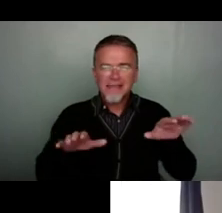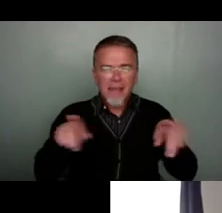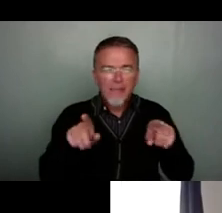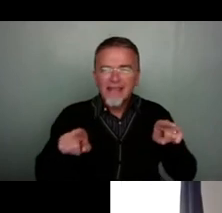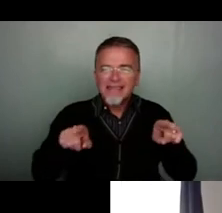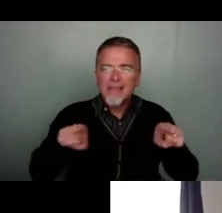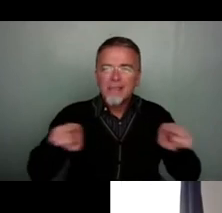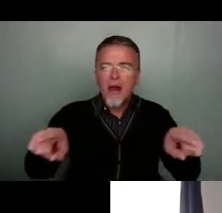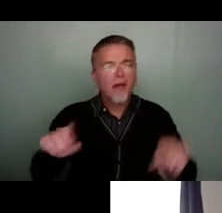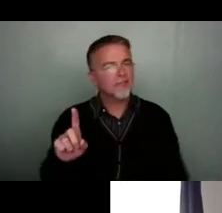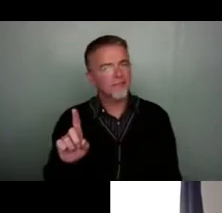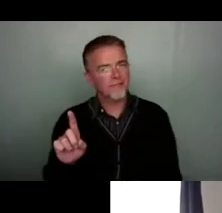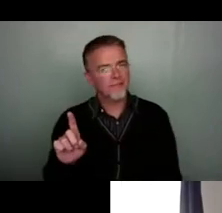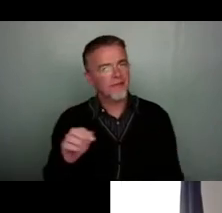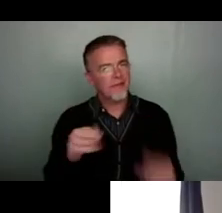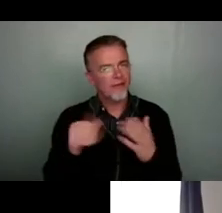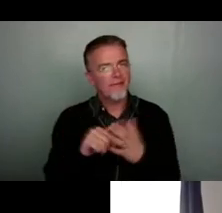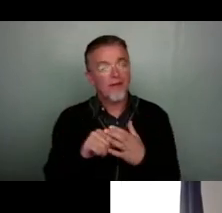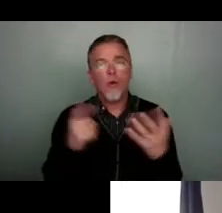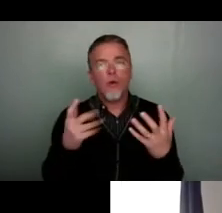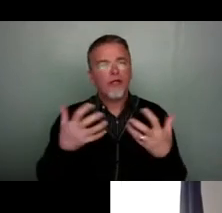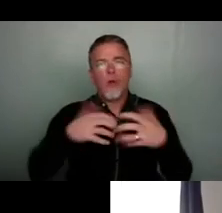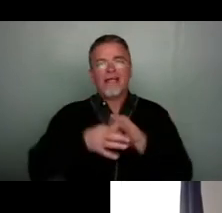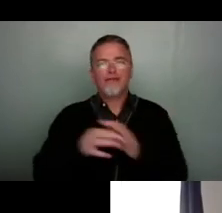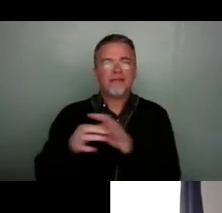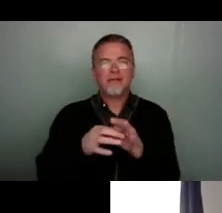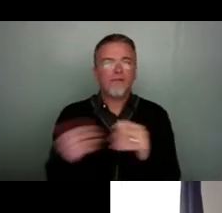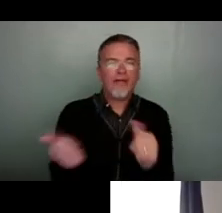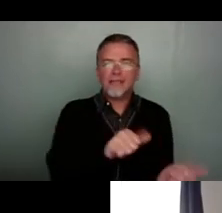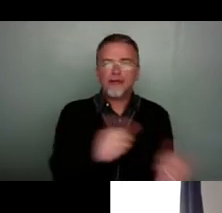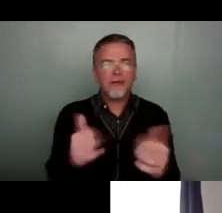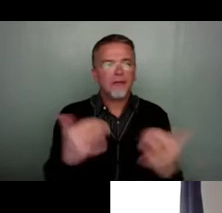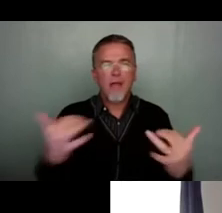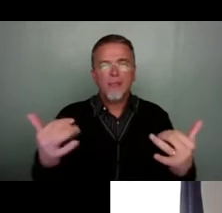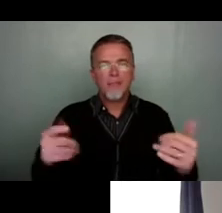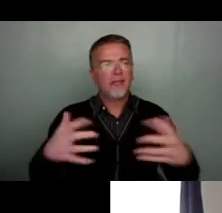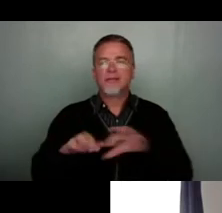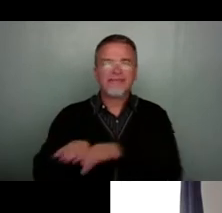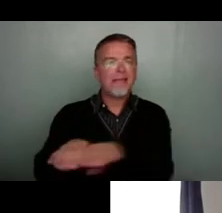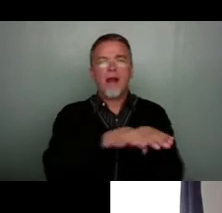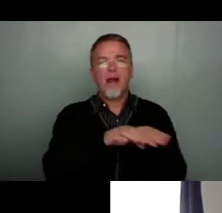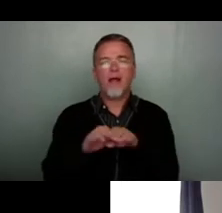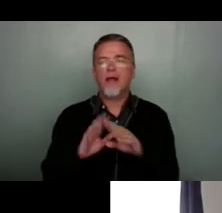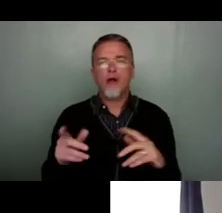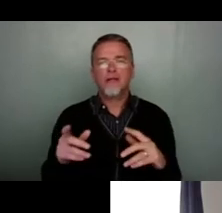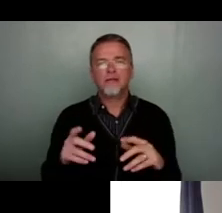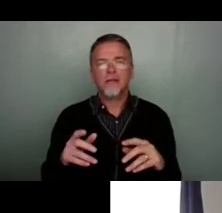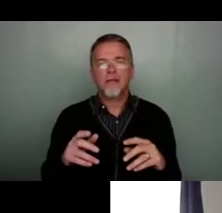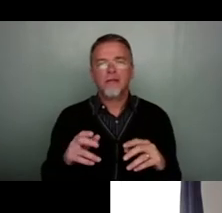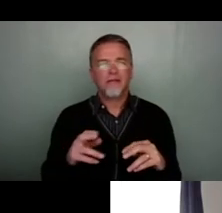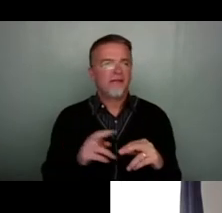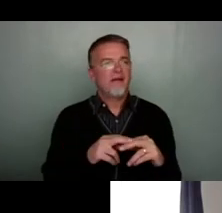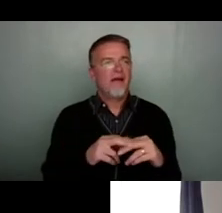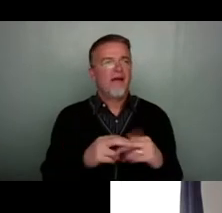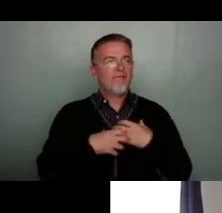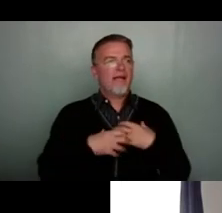um, or at least coherent for each type of audience so that there isn't a kind of mass FOMO that the other